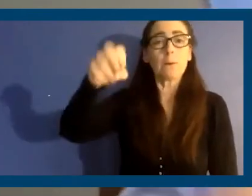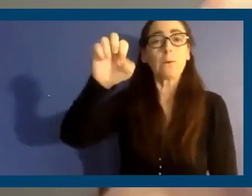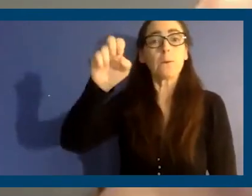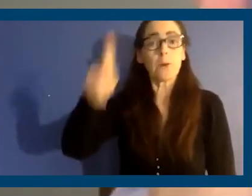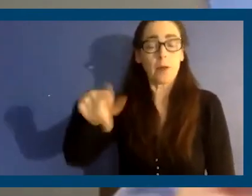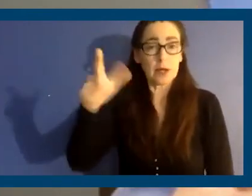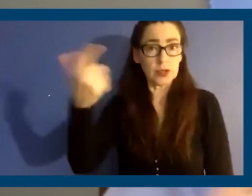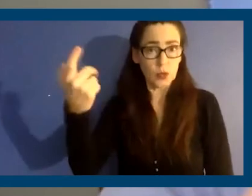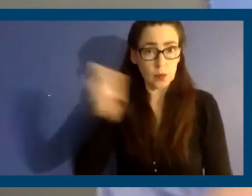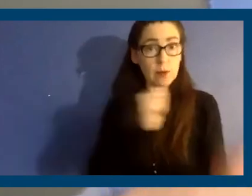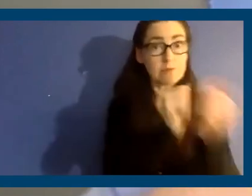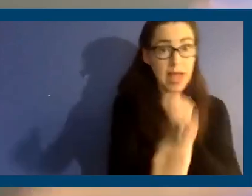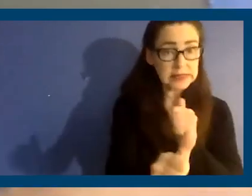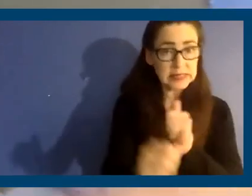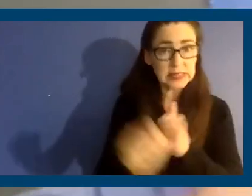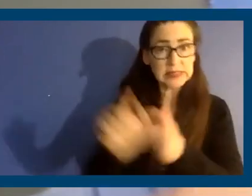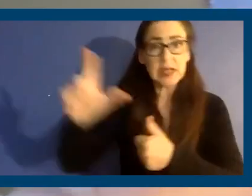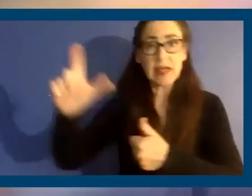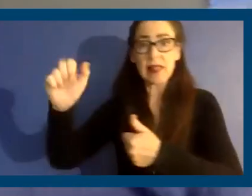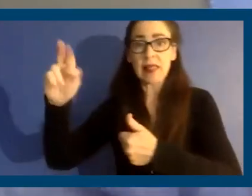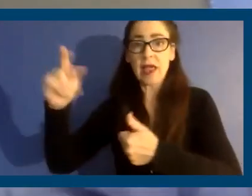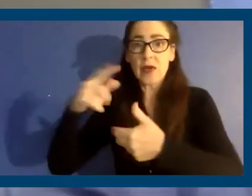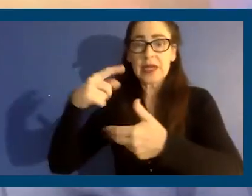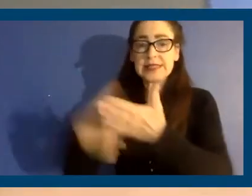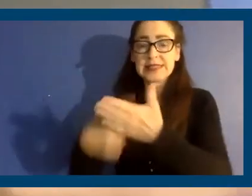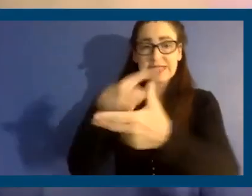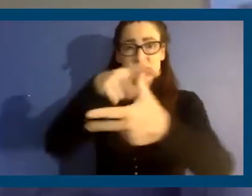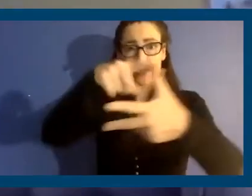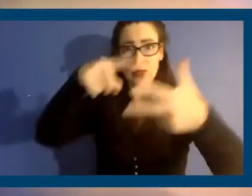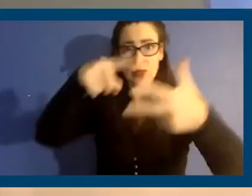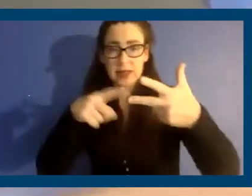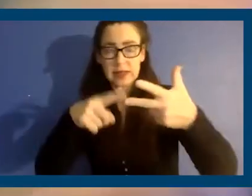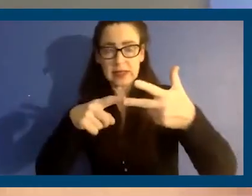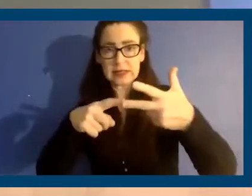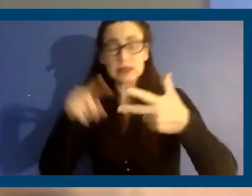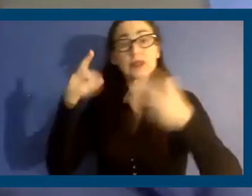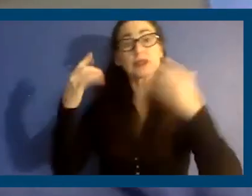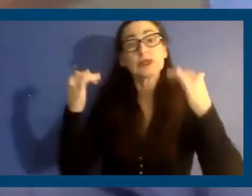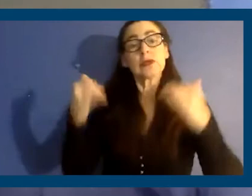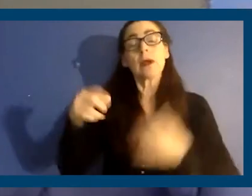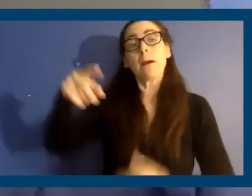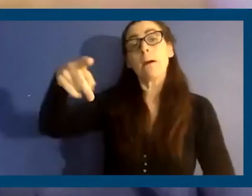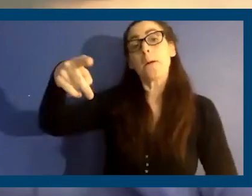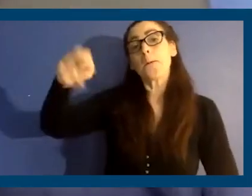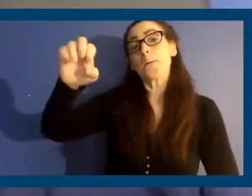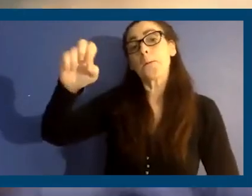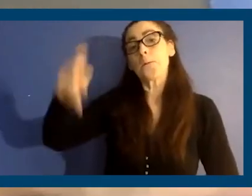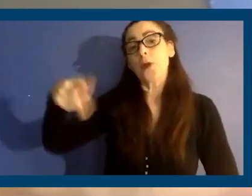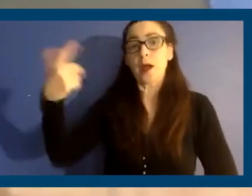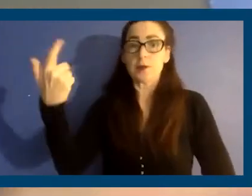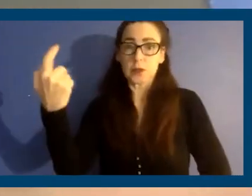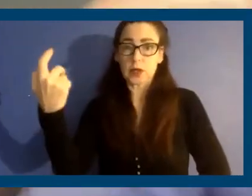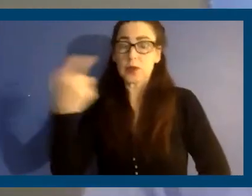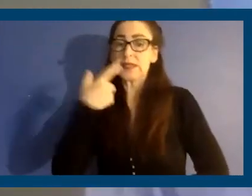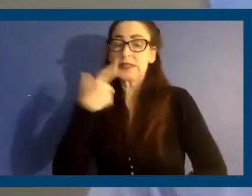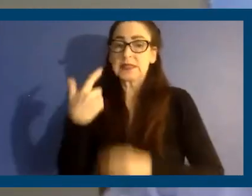about. But the biggest thing is now cities could determine at what will actually Prop 21 will say from 15 years